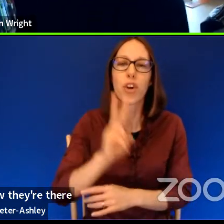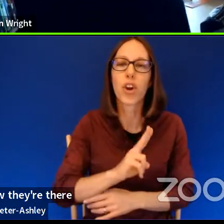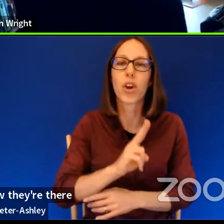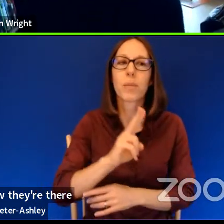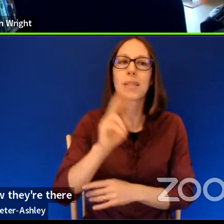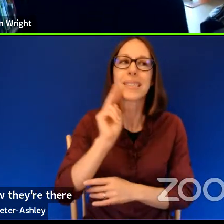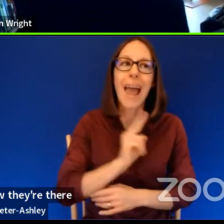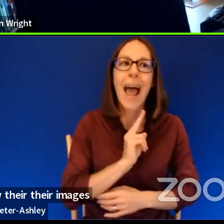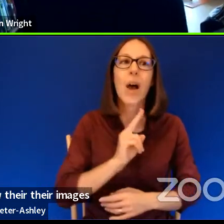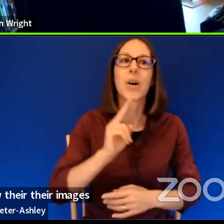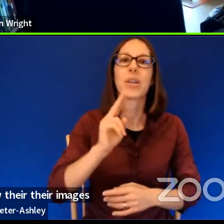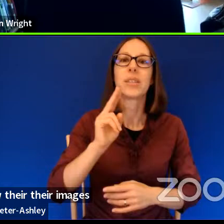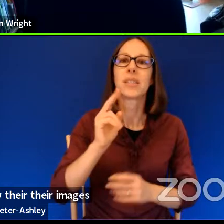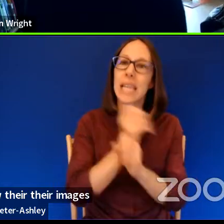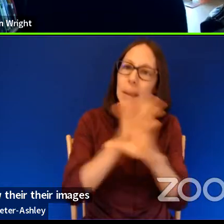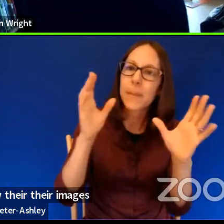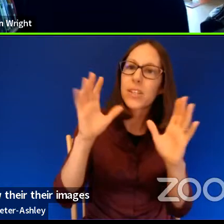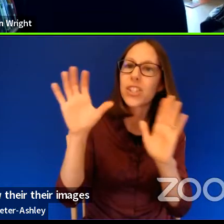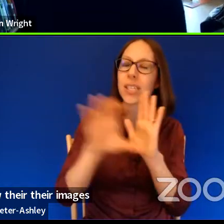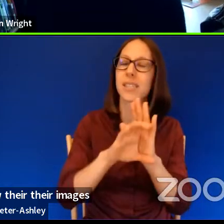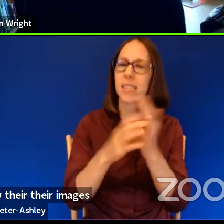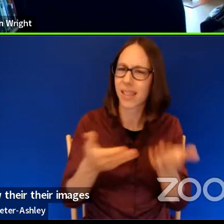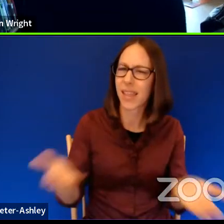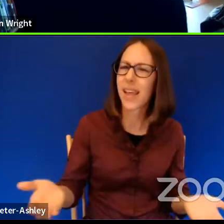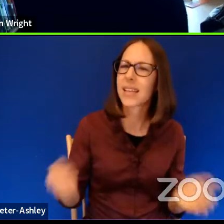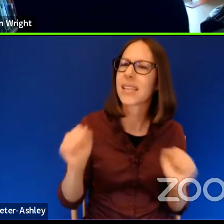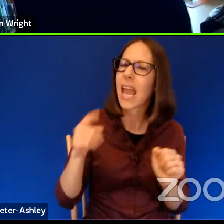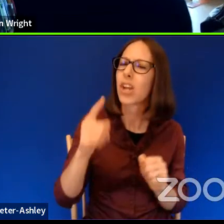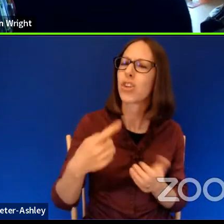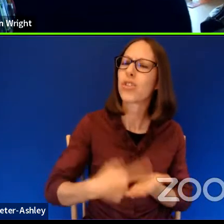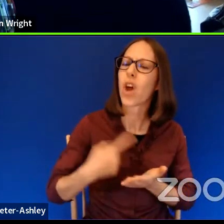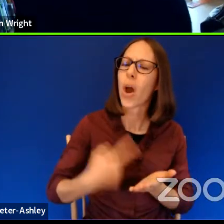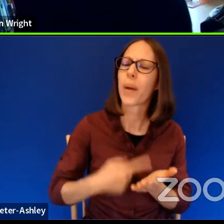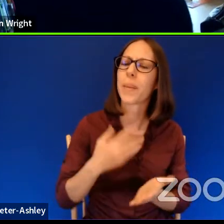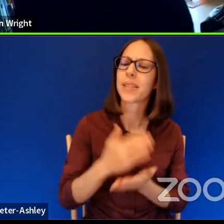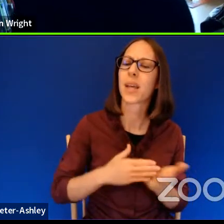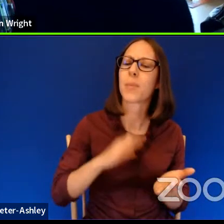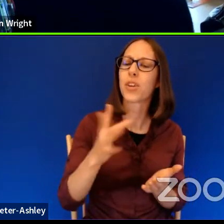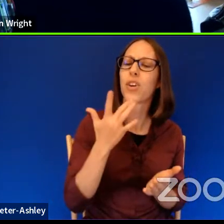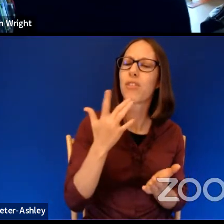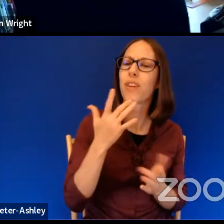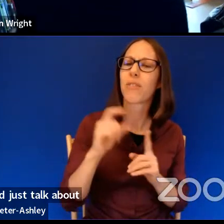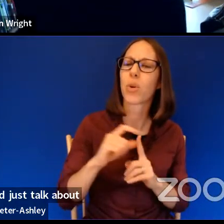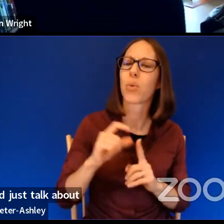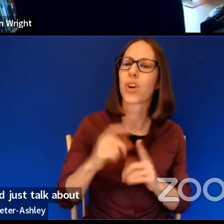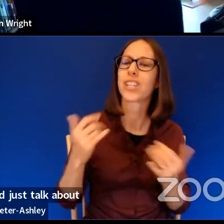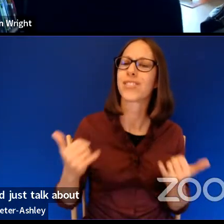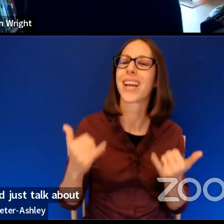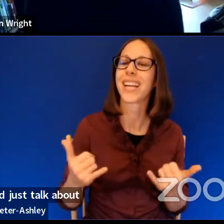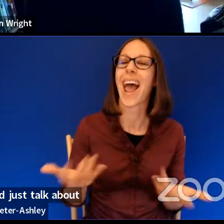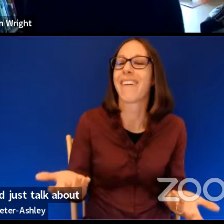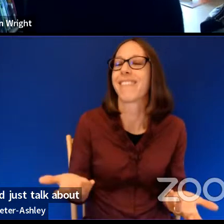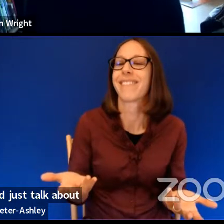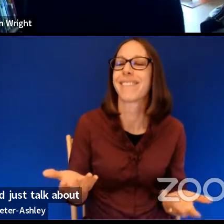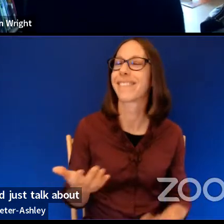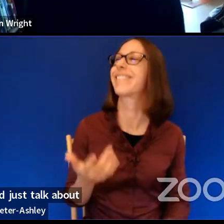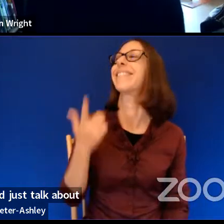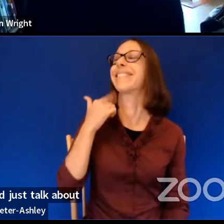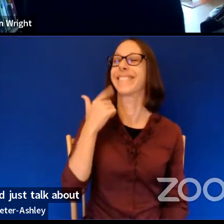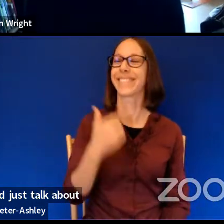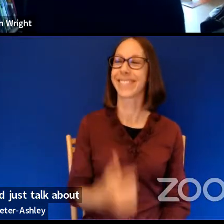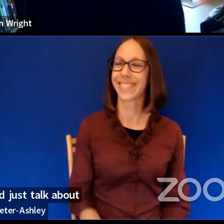Um, I wondered if you could, if you could just talk about maybe even some of your favorite words right now. Uh,